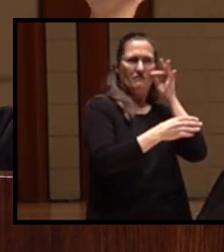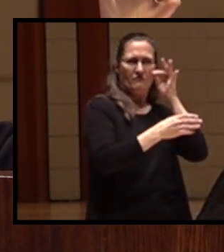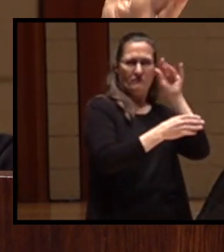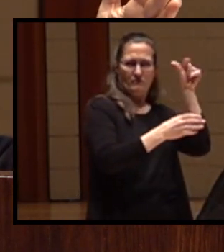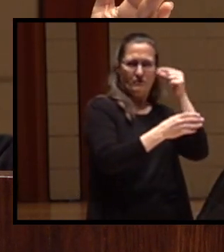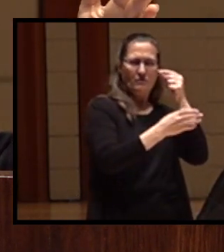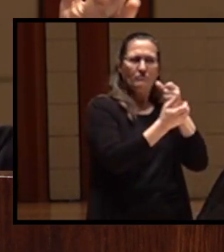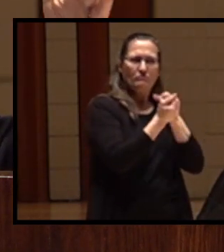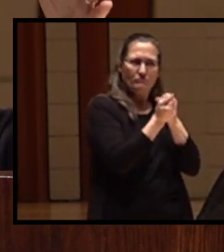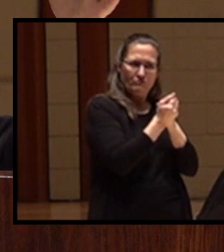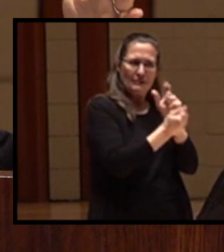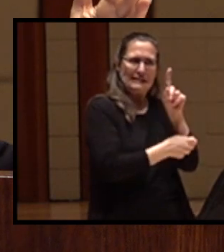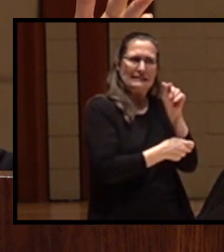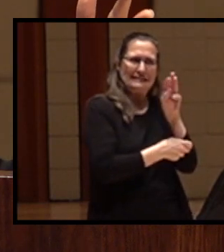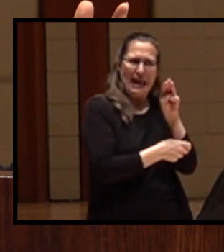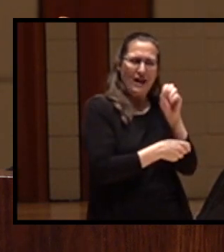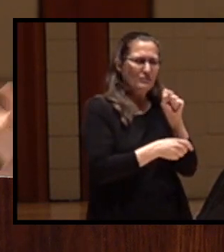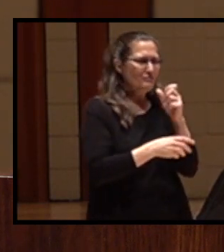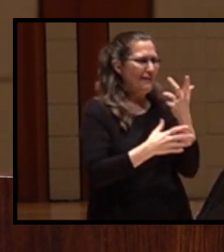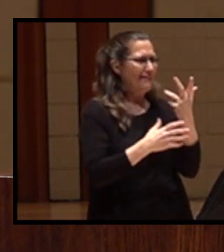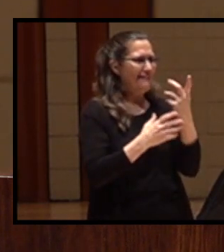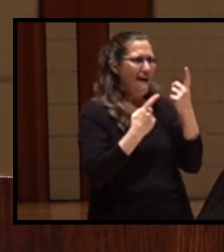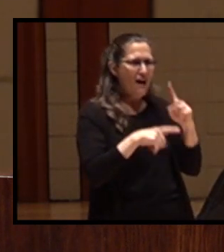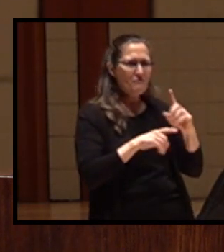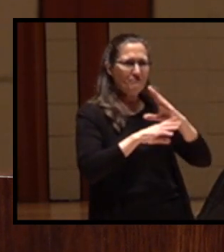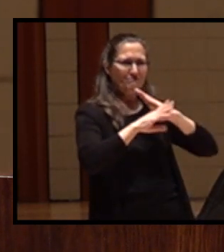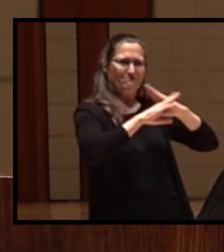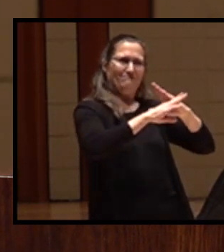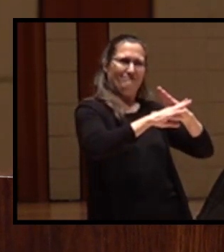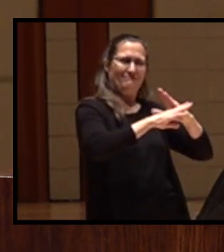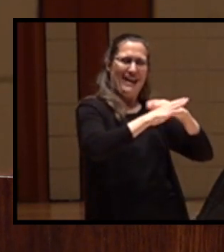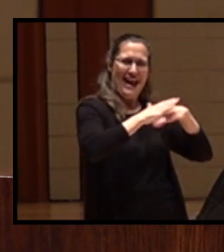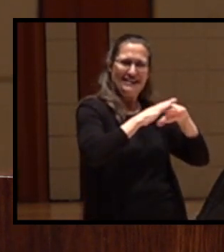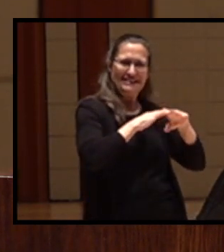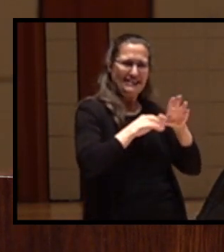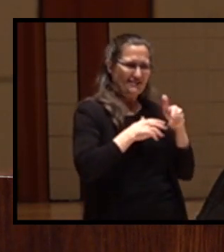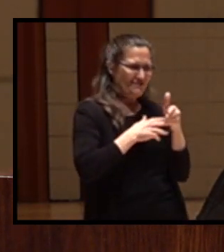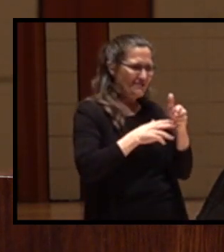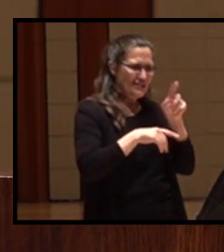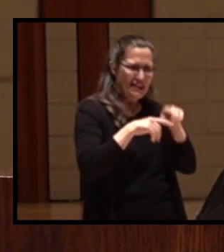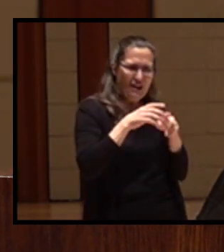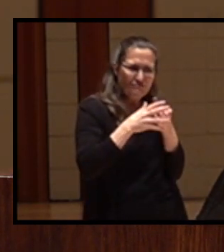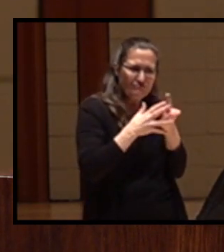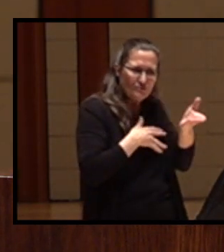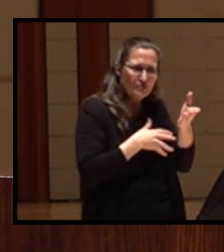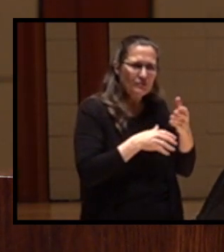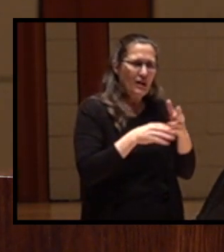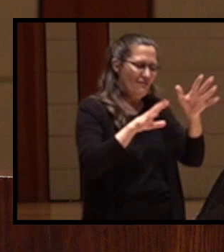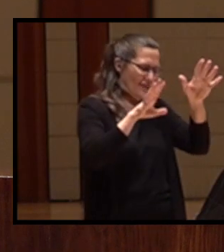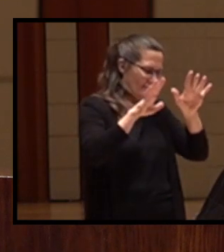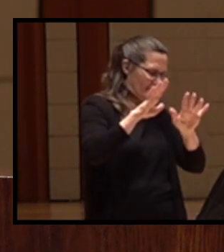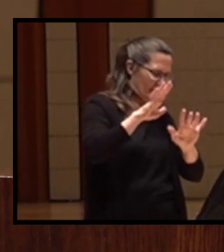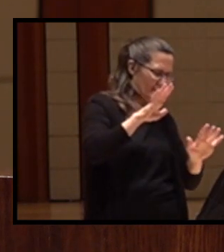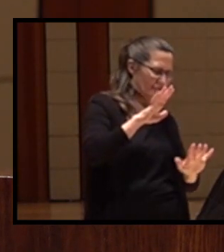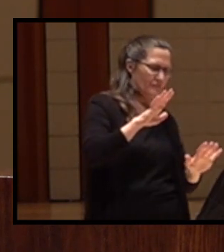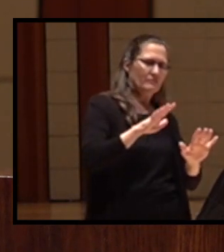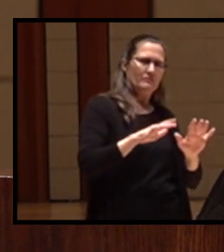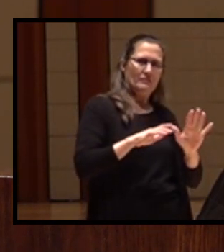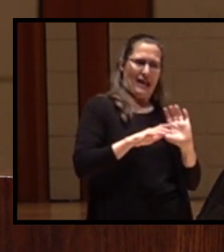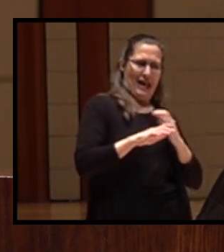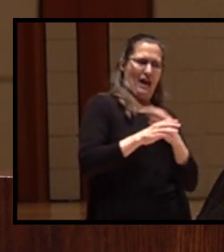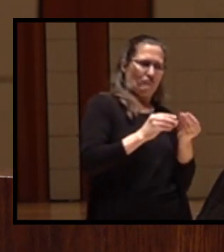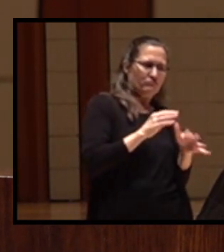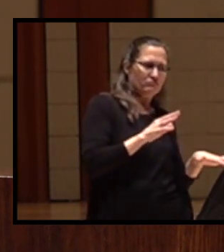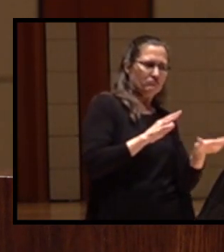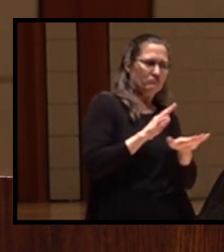dams that blocked access to salmon. And then at the bottom of the river, there was Yurok country. And of course,